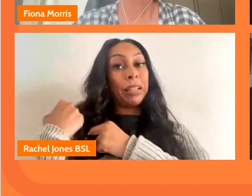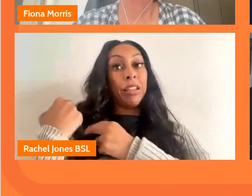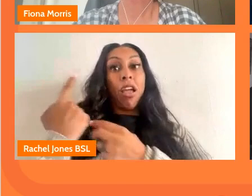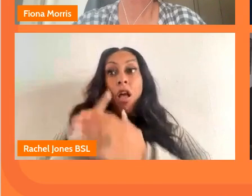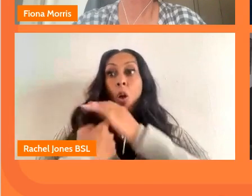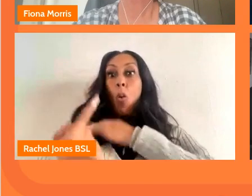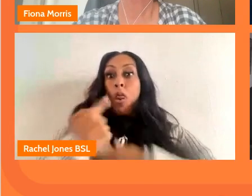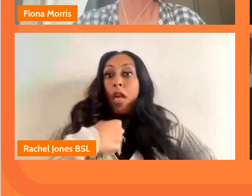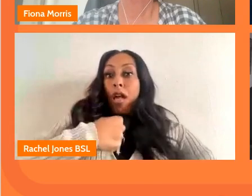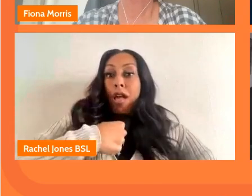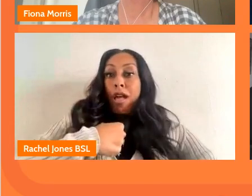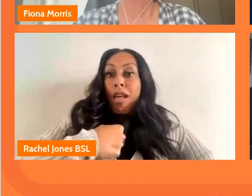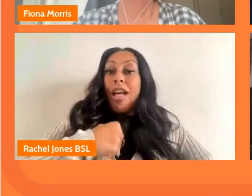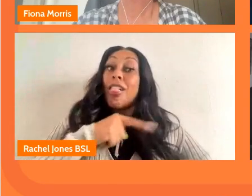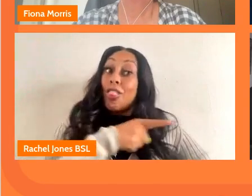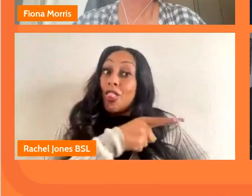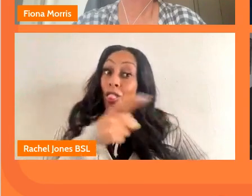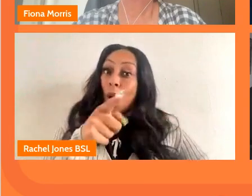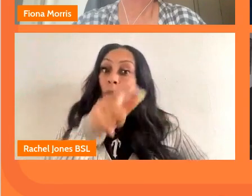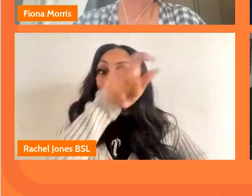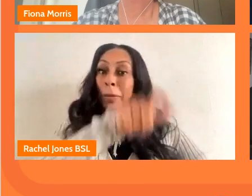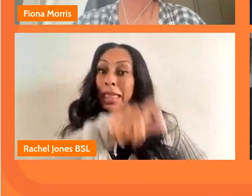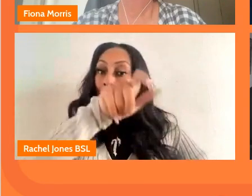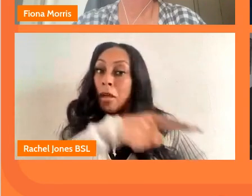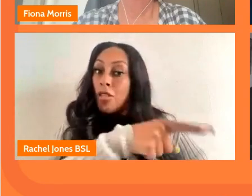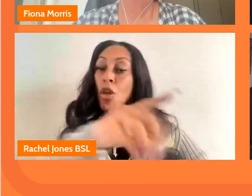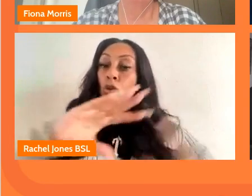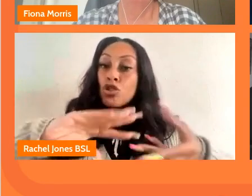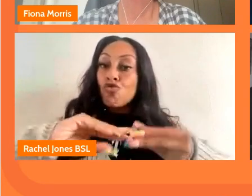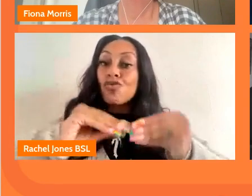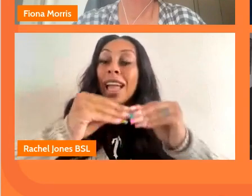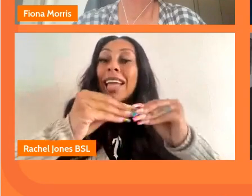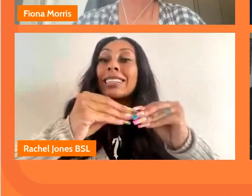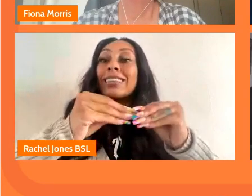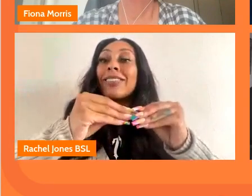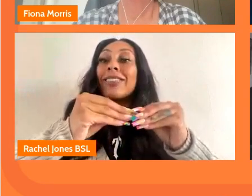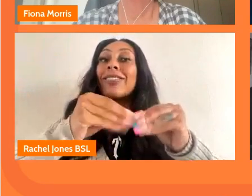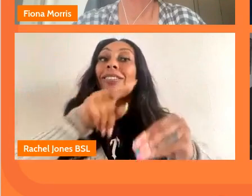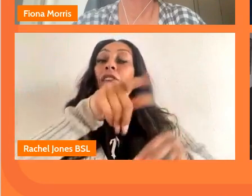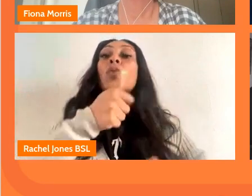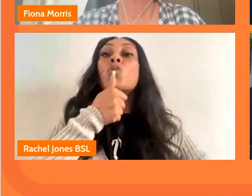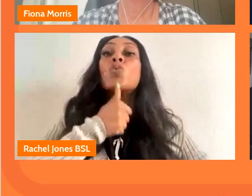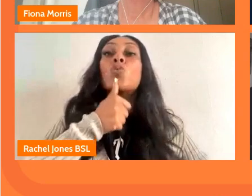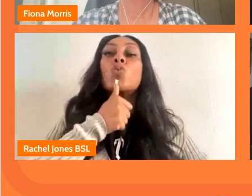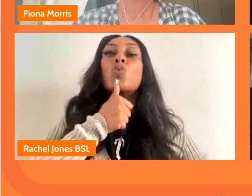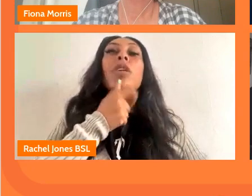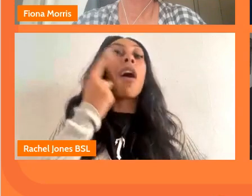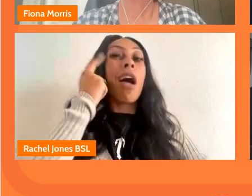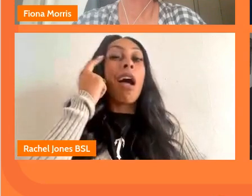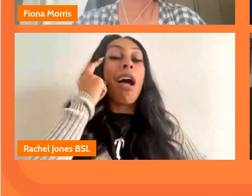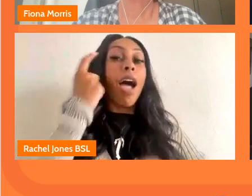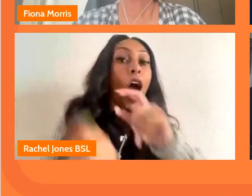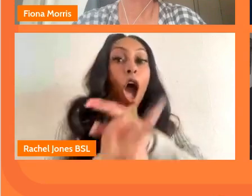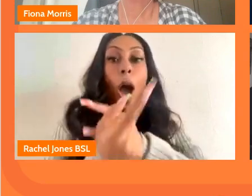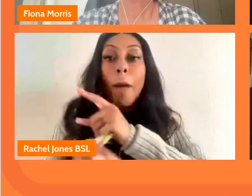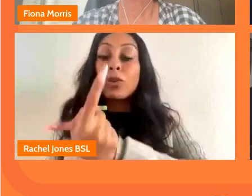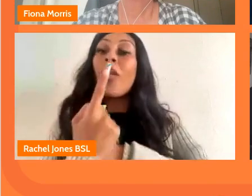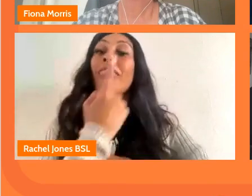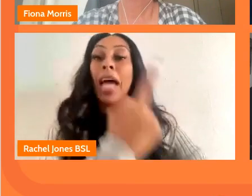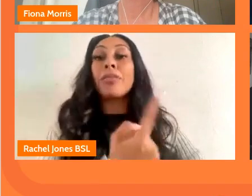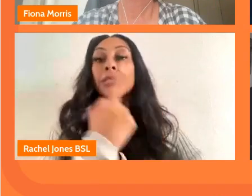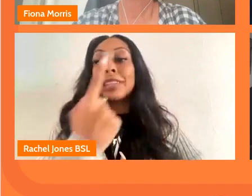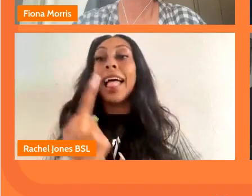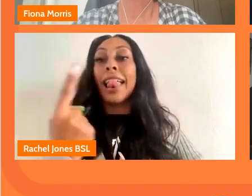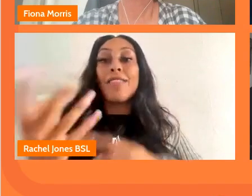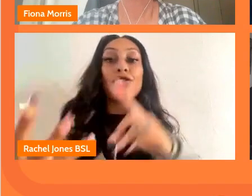that those people those creatives who have had that first break to then use that opportunity for themselves so there's that sort